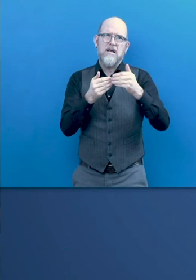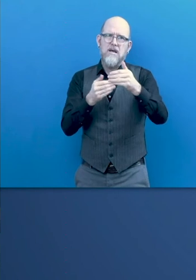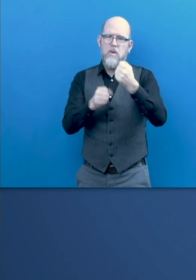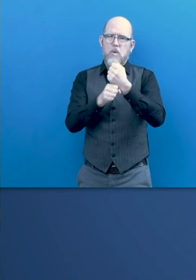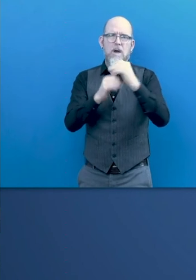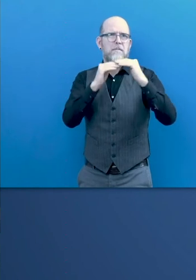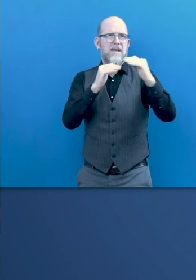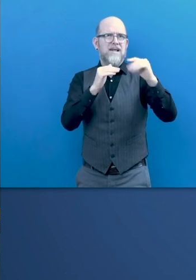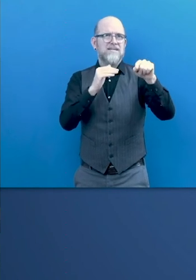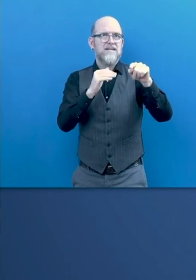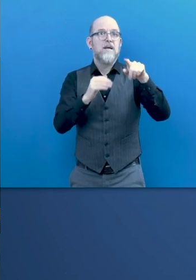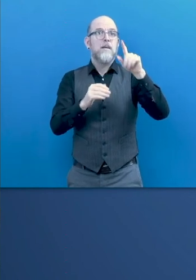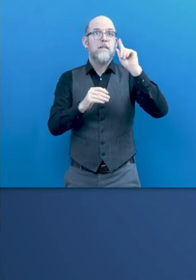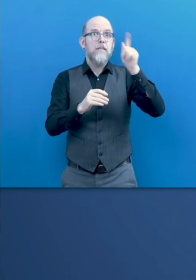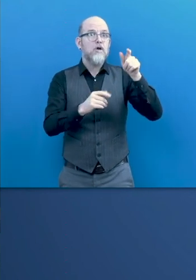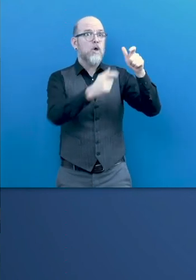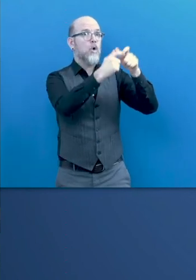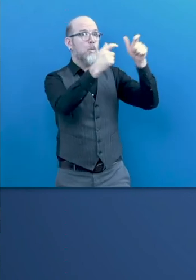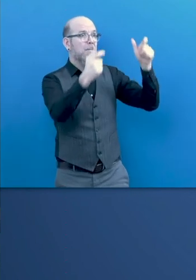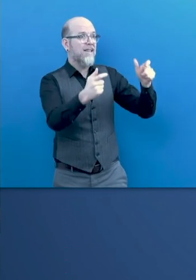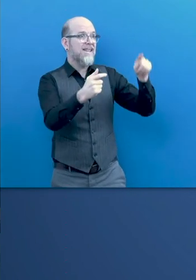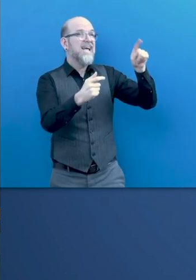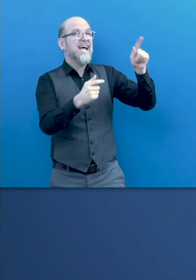appreciate the report very much for all these reasons.